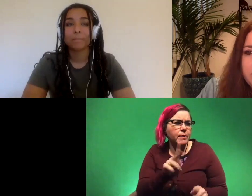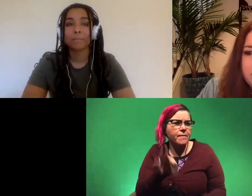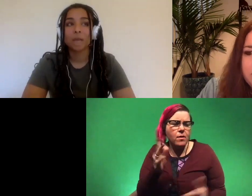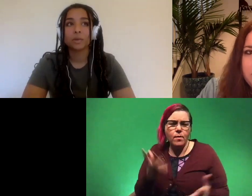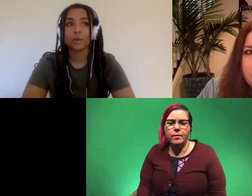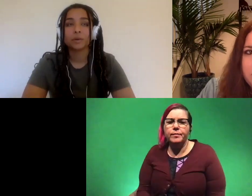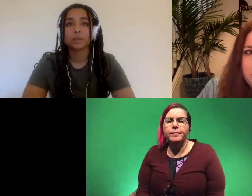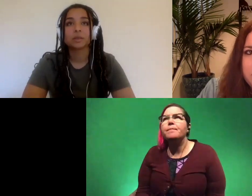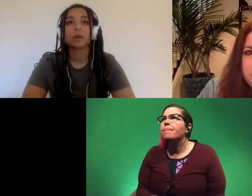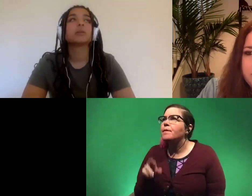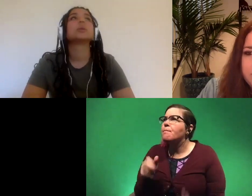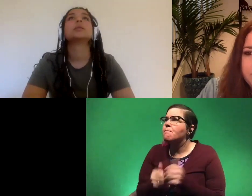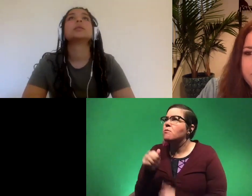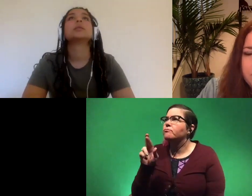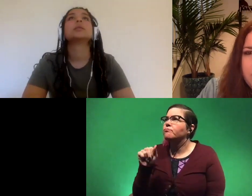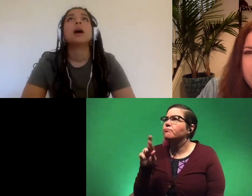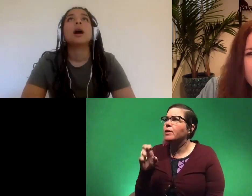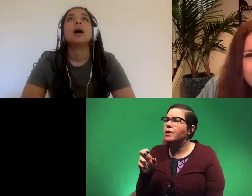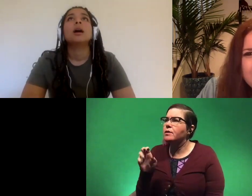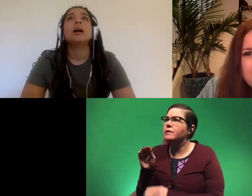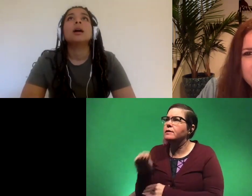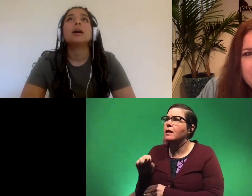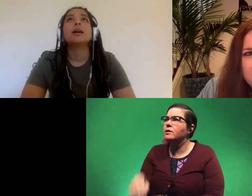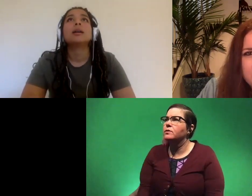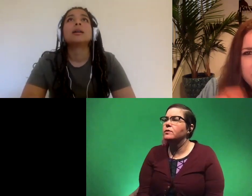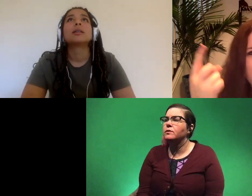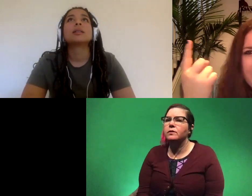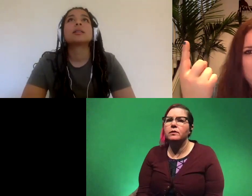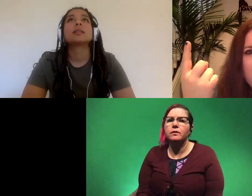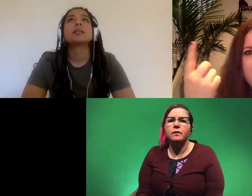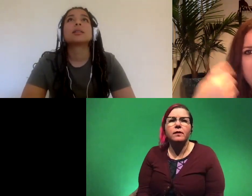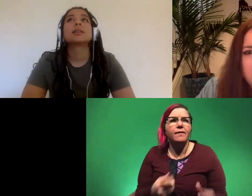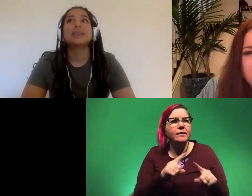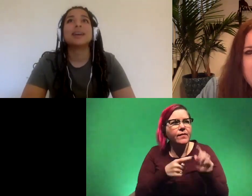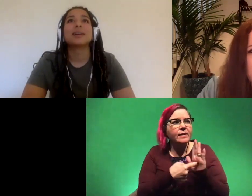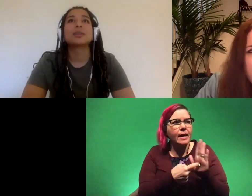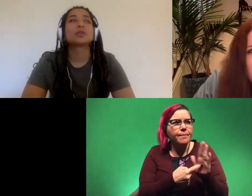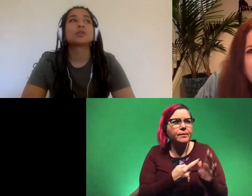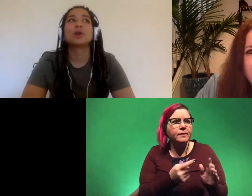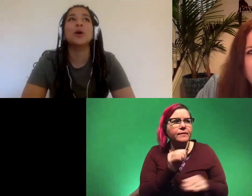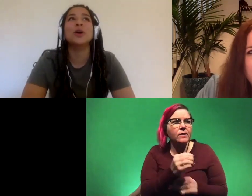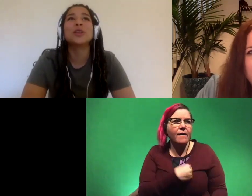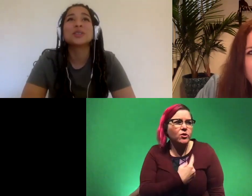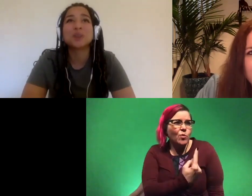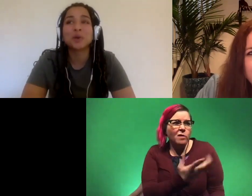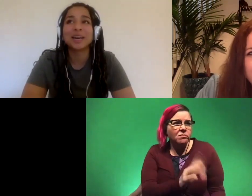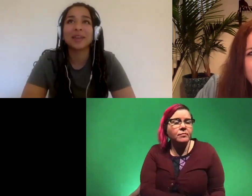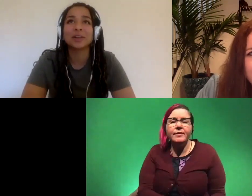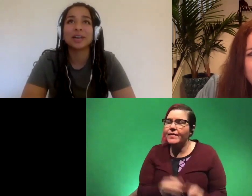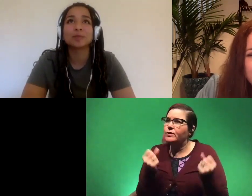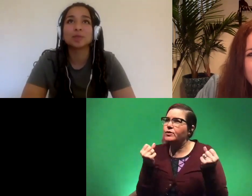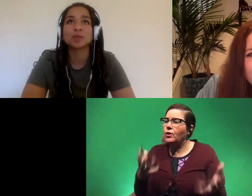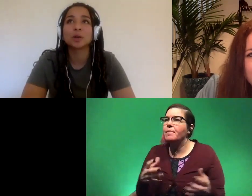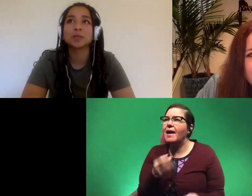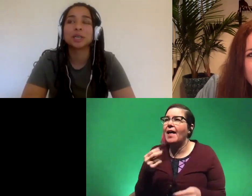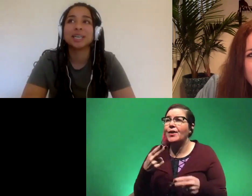the rarest dinosaur are there a lot of examples of dinosaurs that just like have one yeah there's there's so many and their